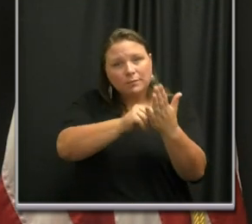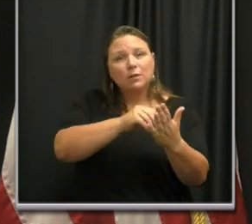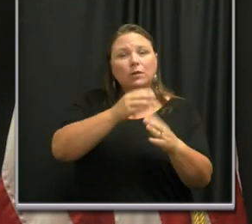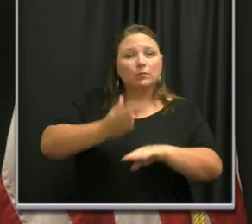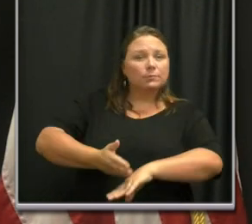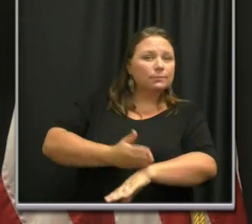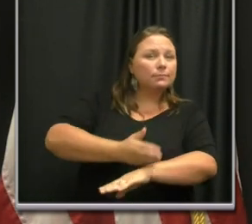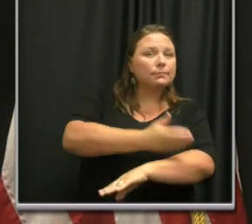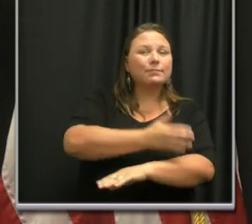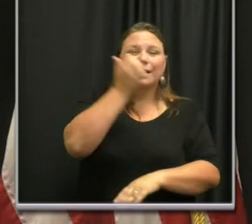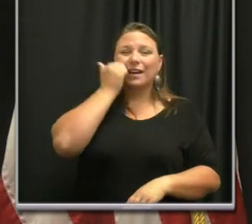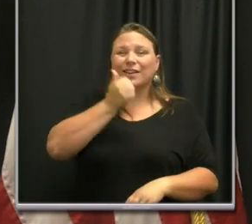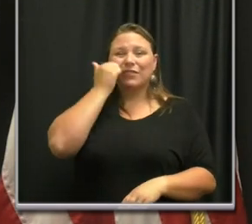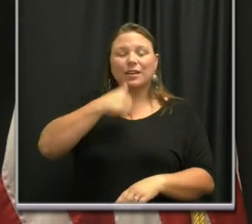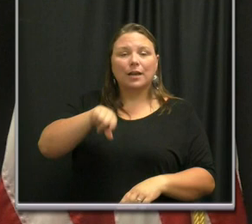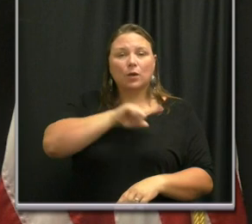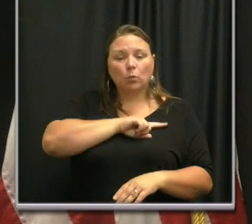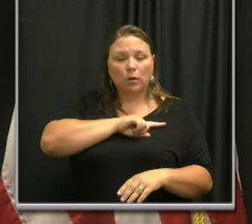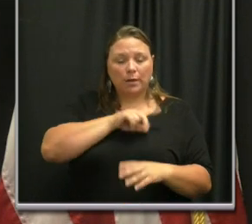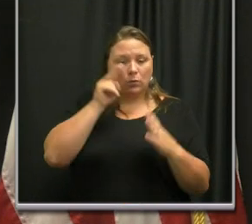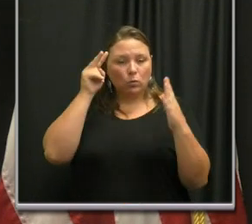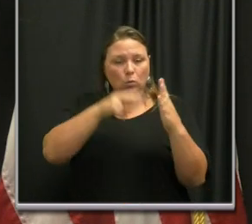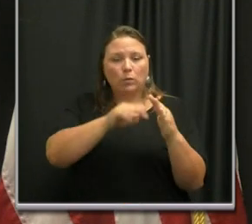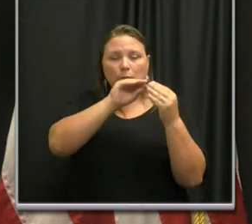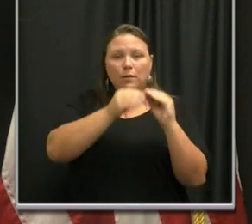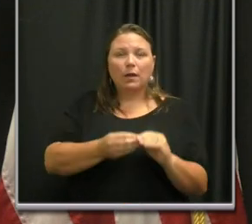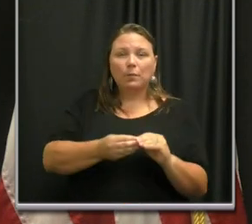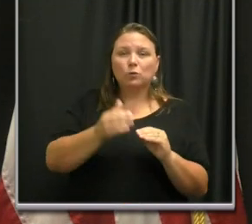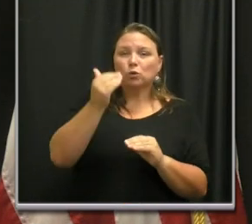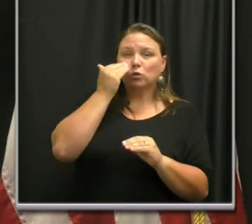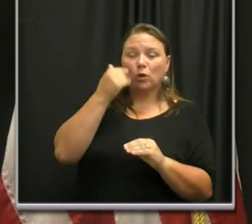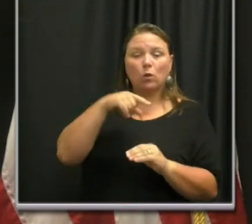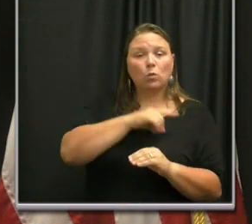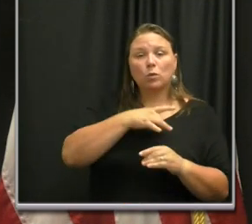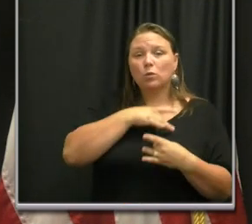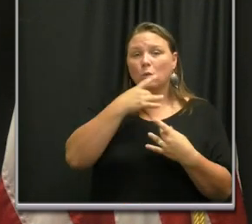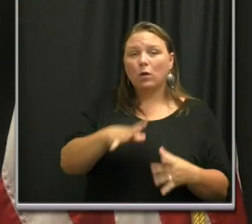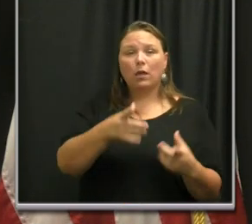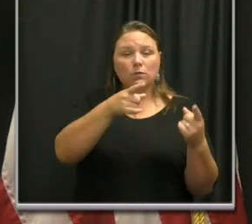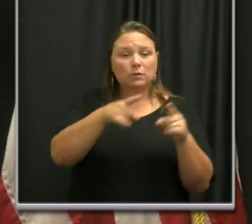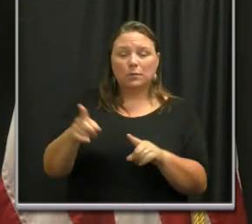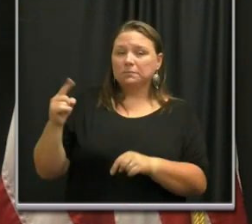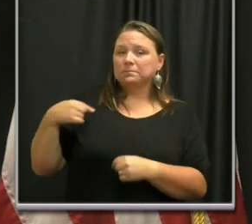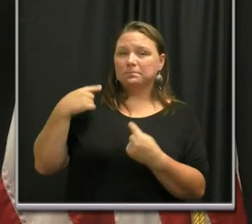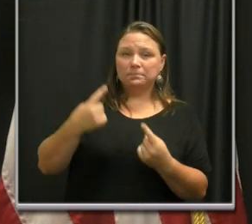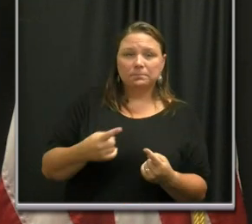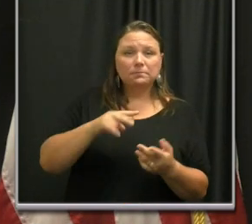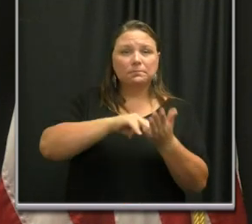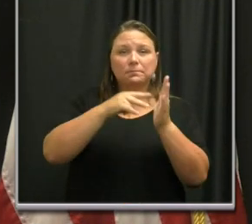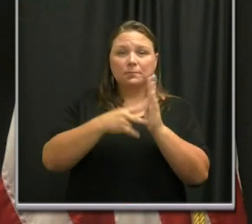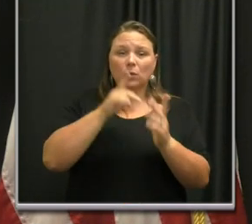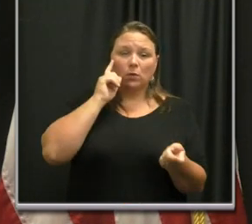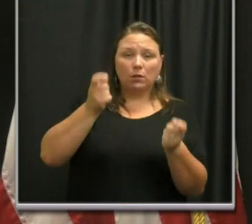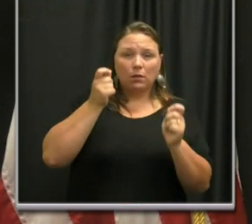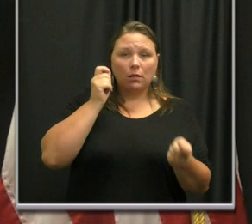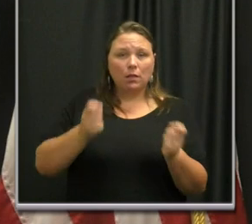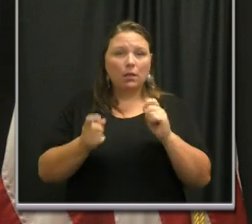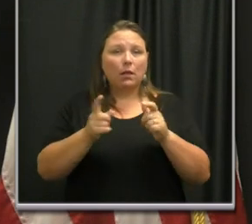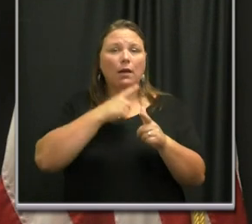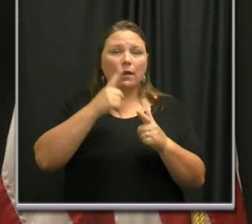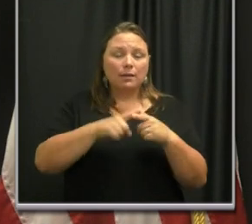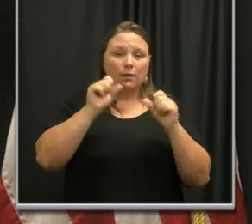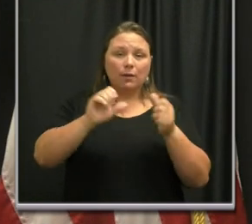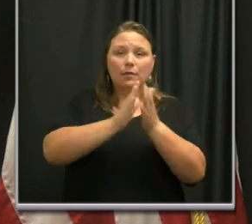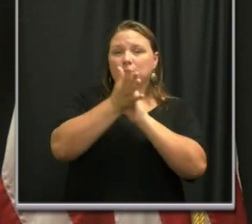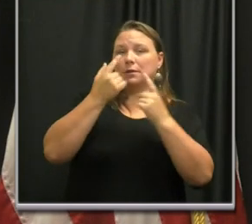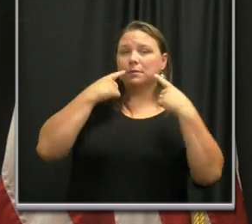improve. Every day we're graded, frankly. And we have not liked the grades that we have received. And so we're going to adjust until we're going to be able